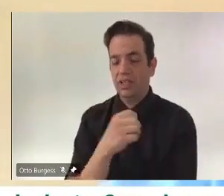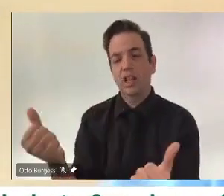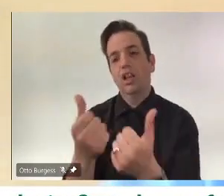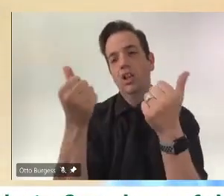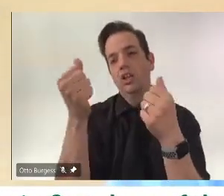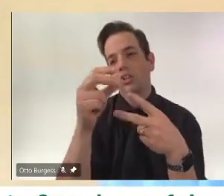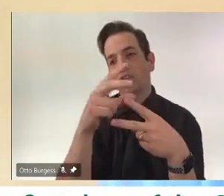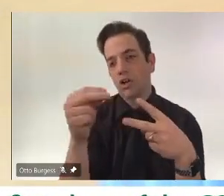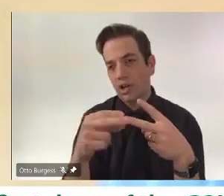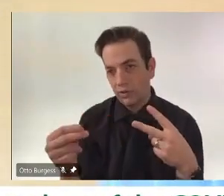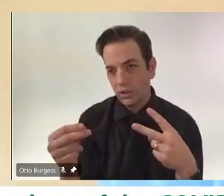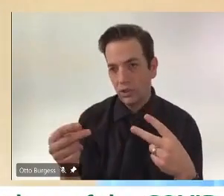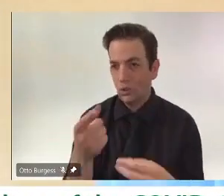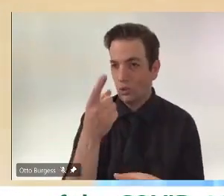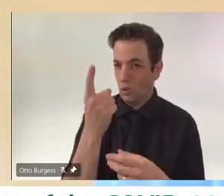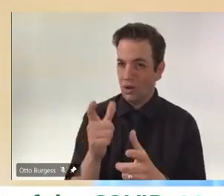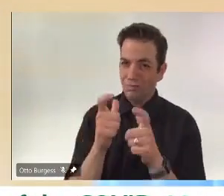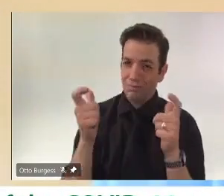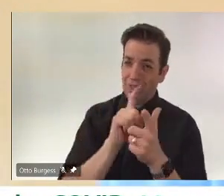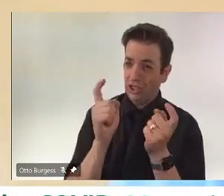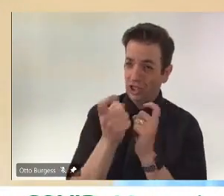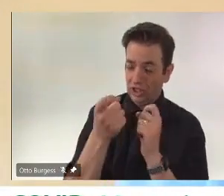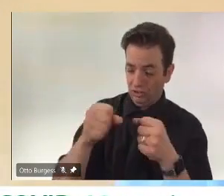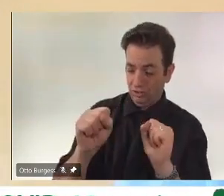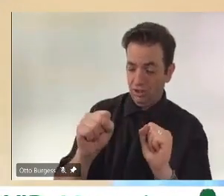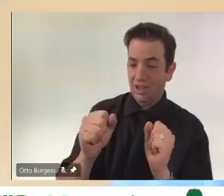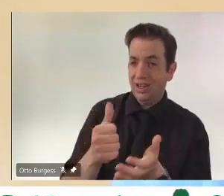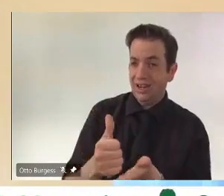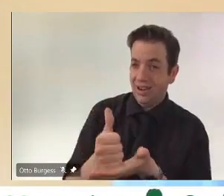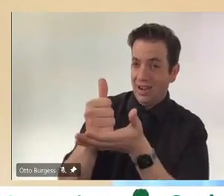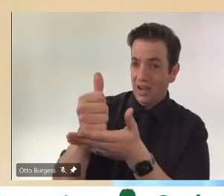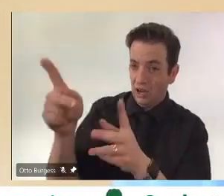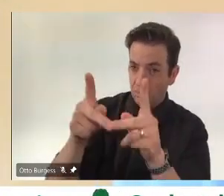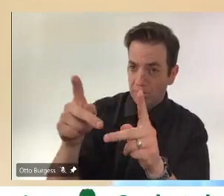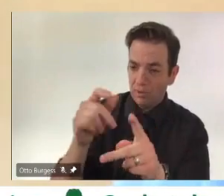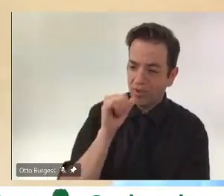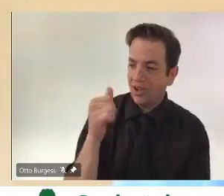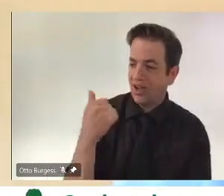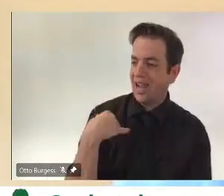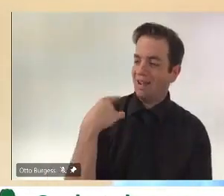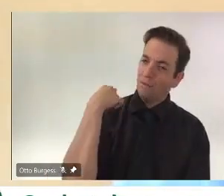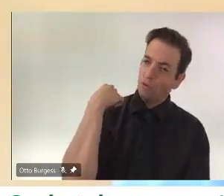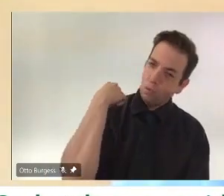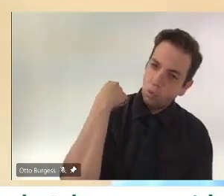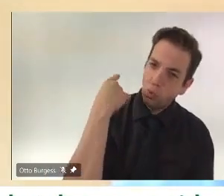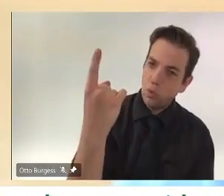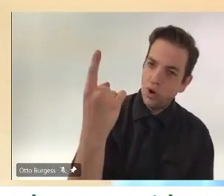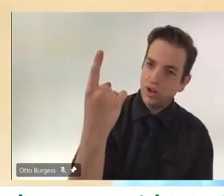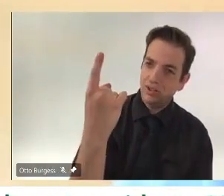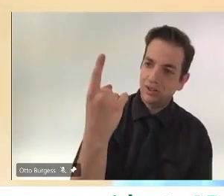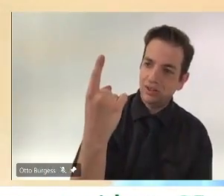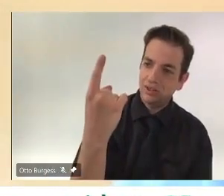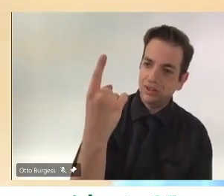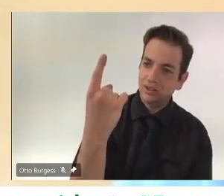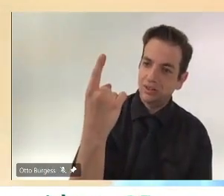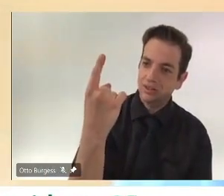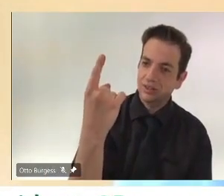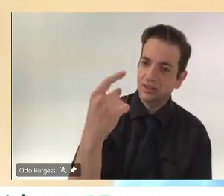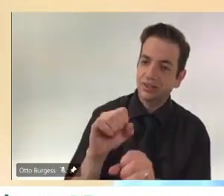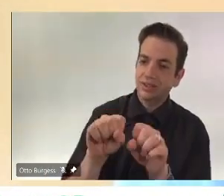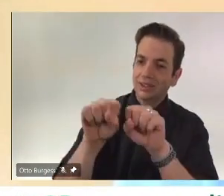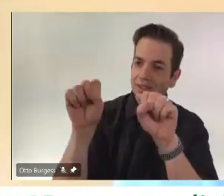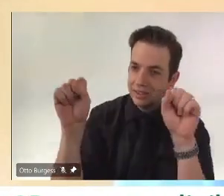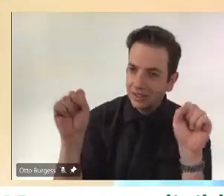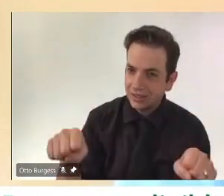is the fact that there's not a single booking system for all the pharmacies. It's multiple ways. And it's one of the things I mentioned earlier,